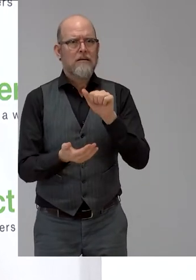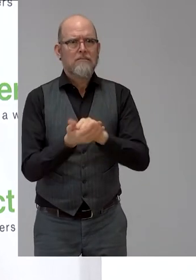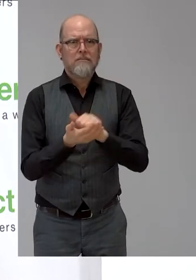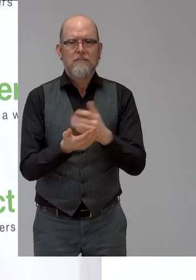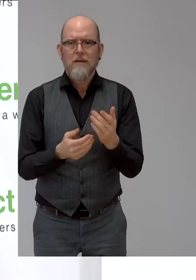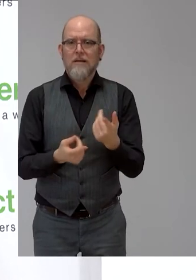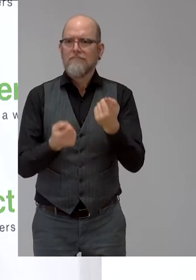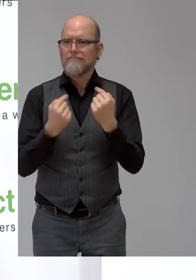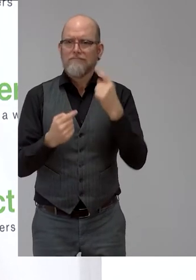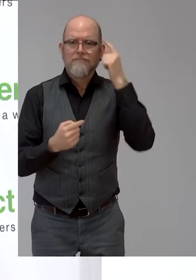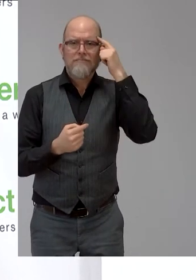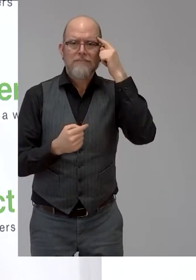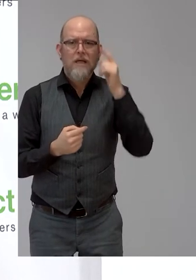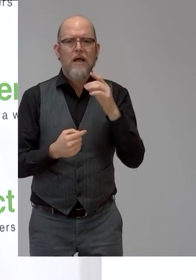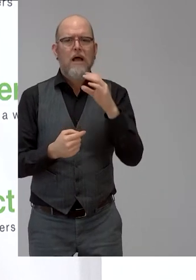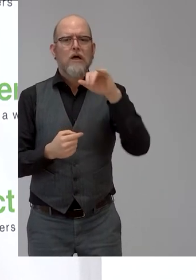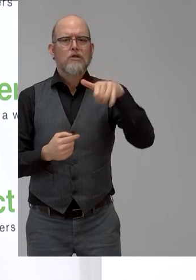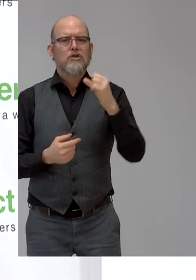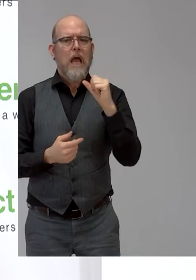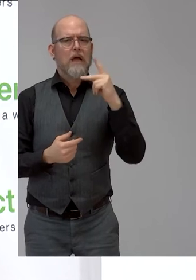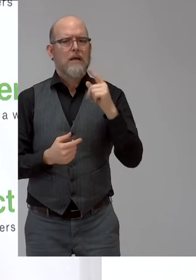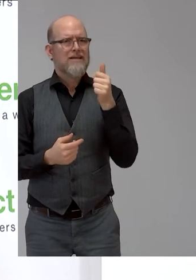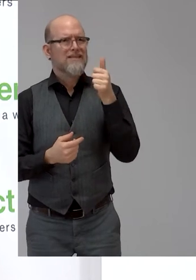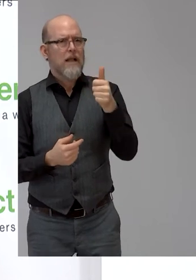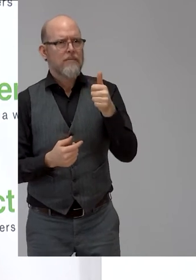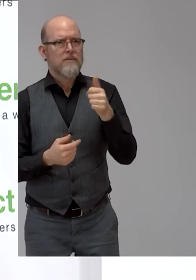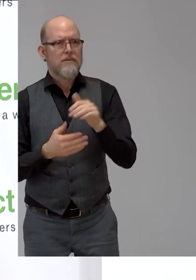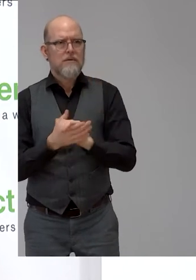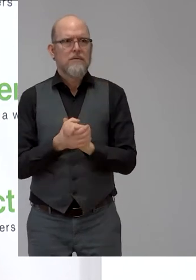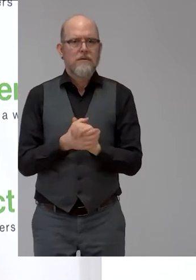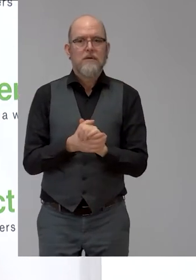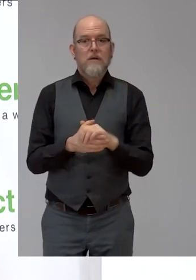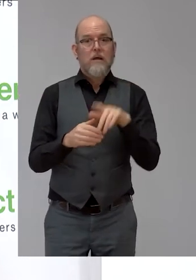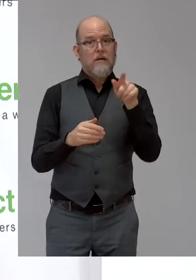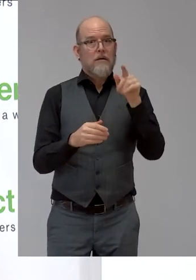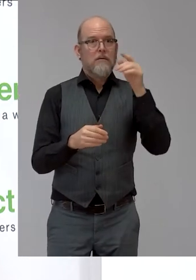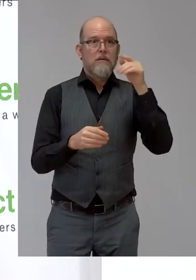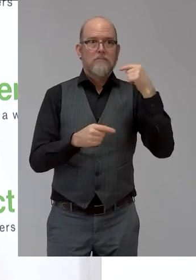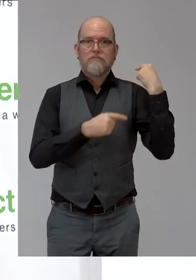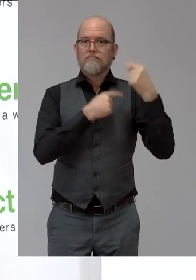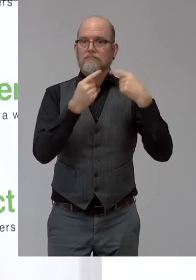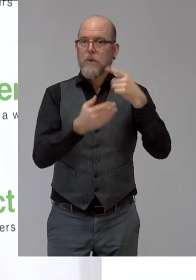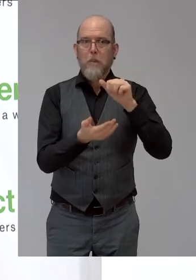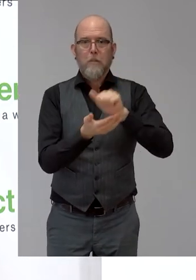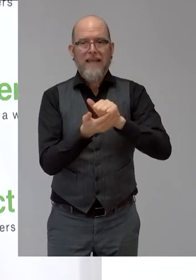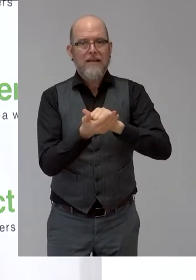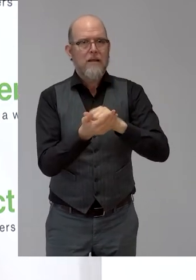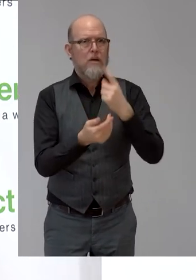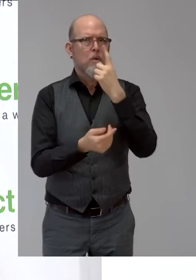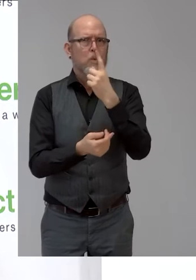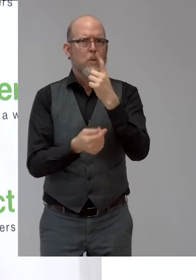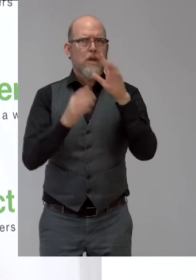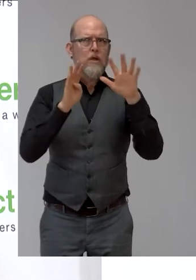printing. He officially invented 3D printing in 1983 and presented the first 3D printer in